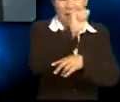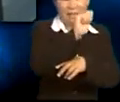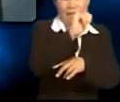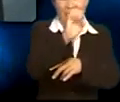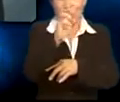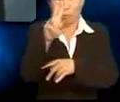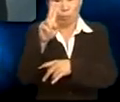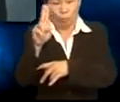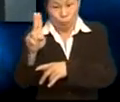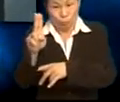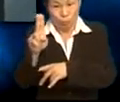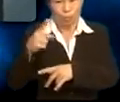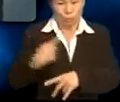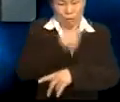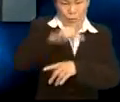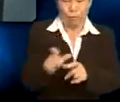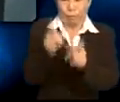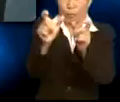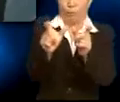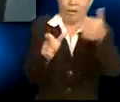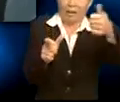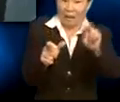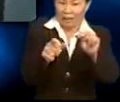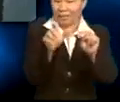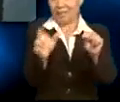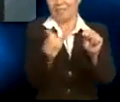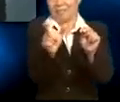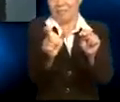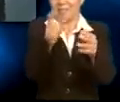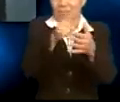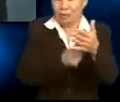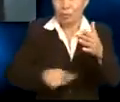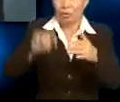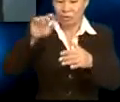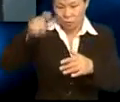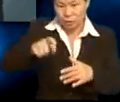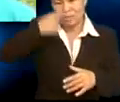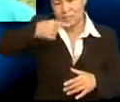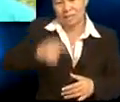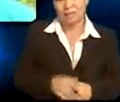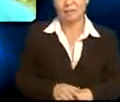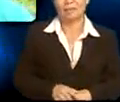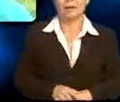-e-i-o-u, we should put an before it. Here's what Farhan should have said.